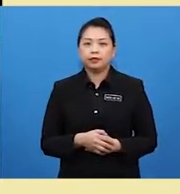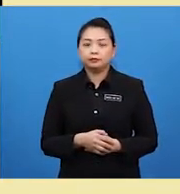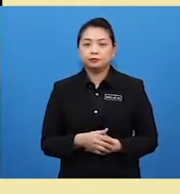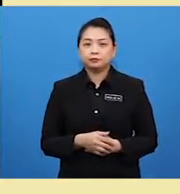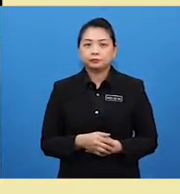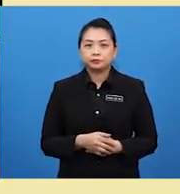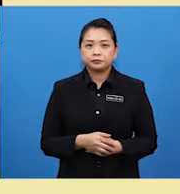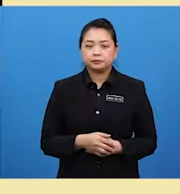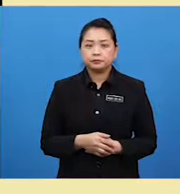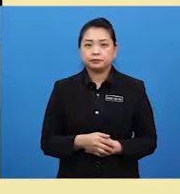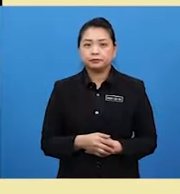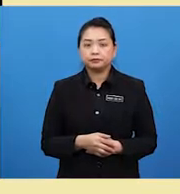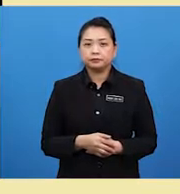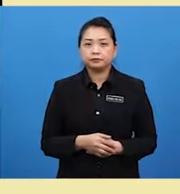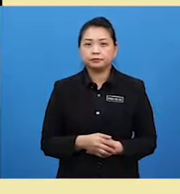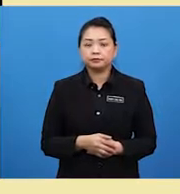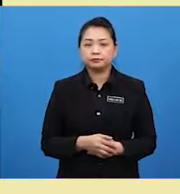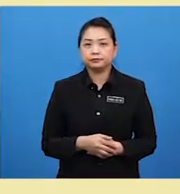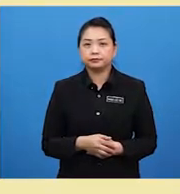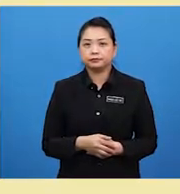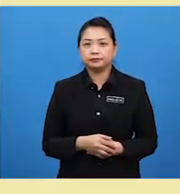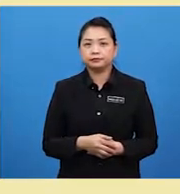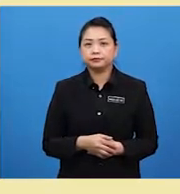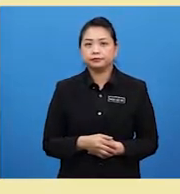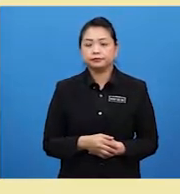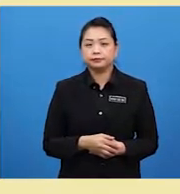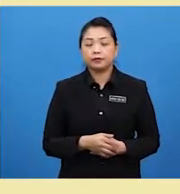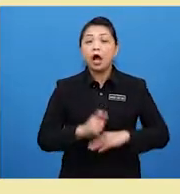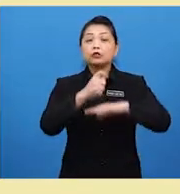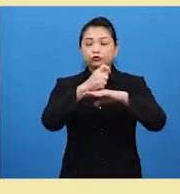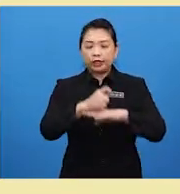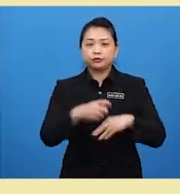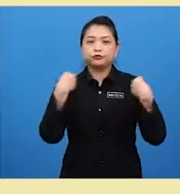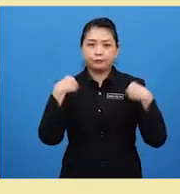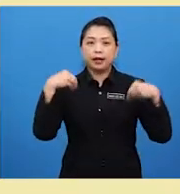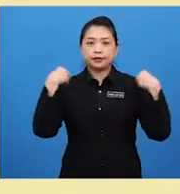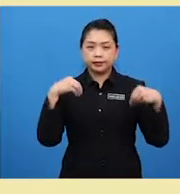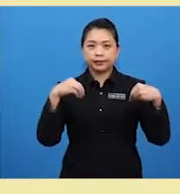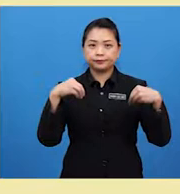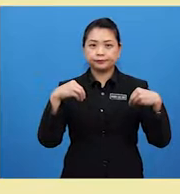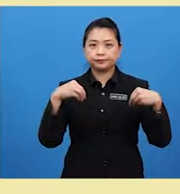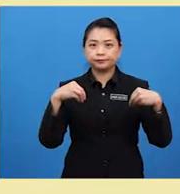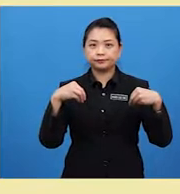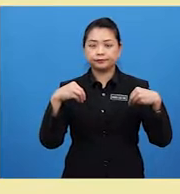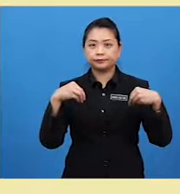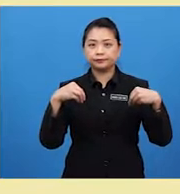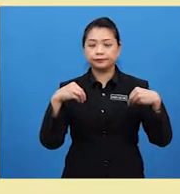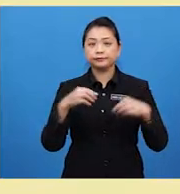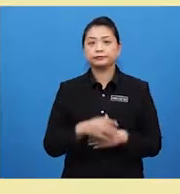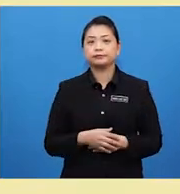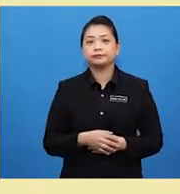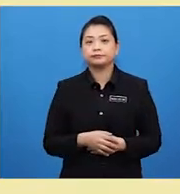And the last advert. Traditional Market. Ungrit Town Square.